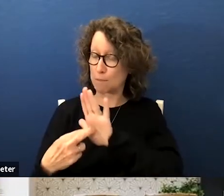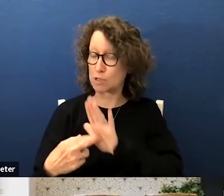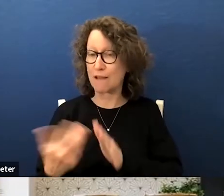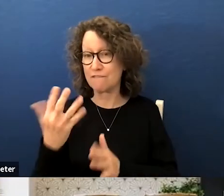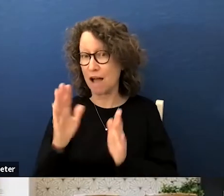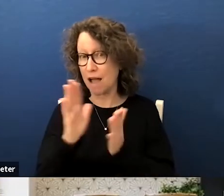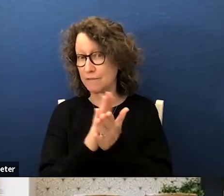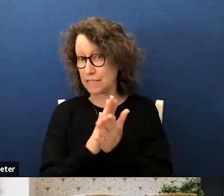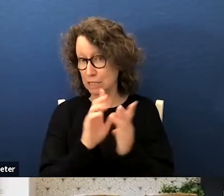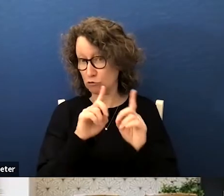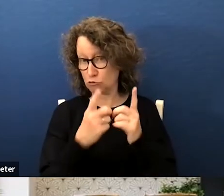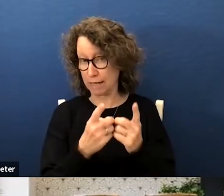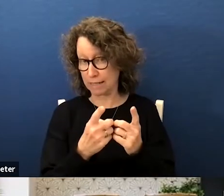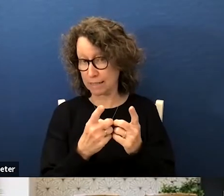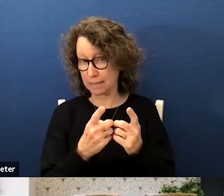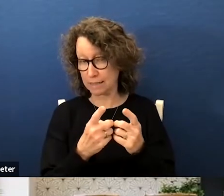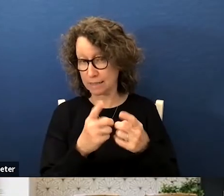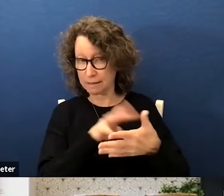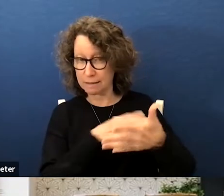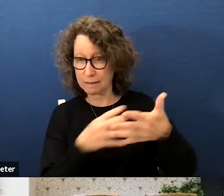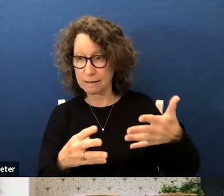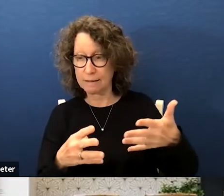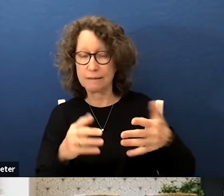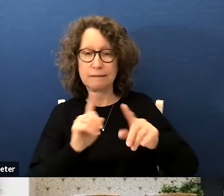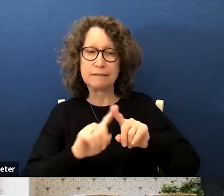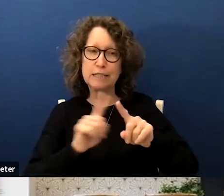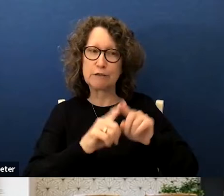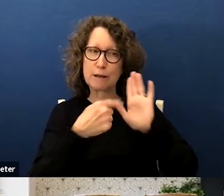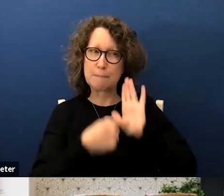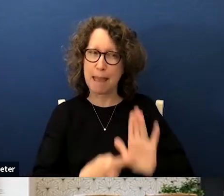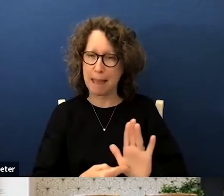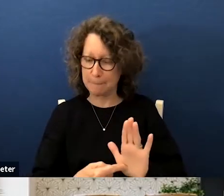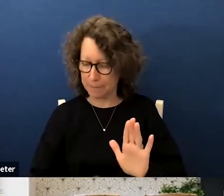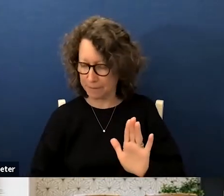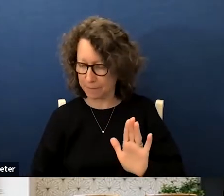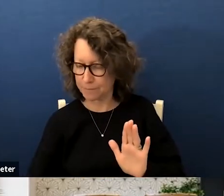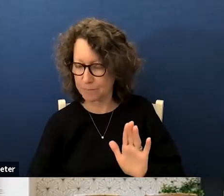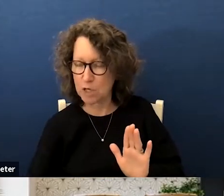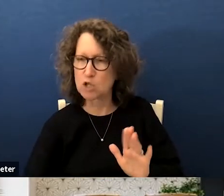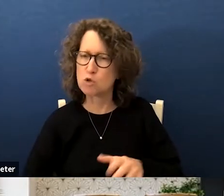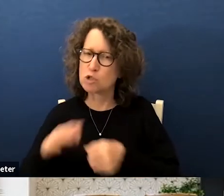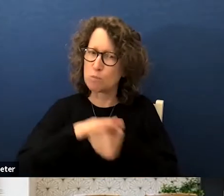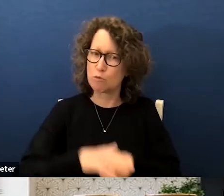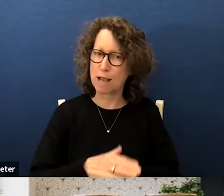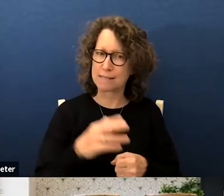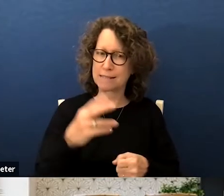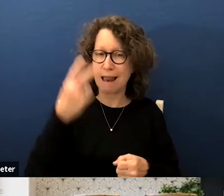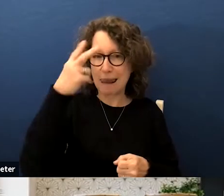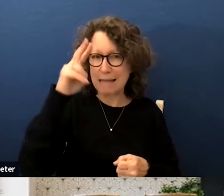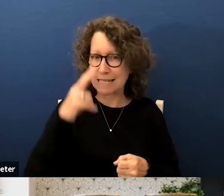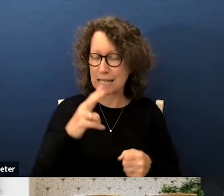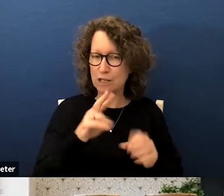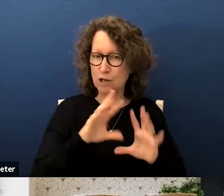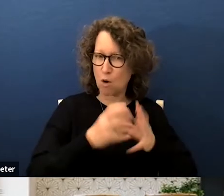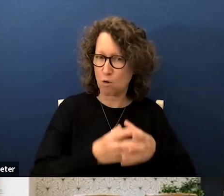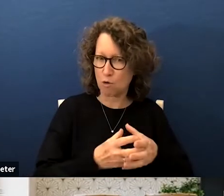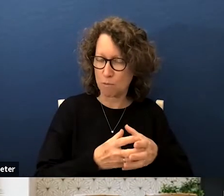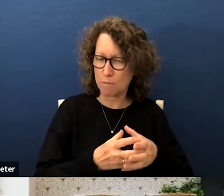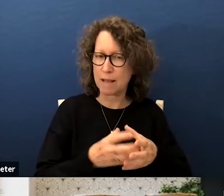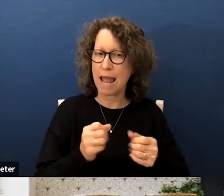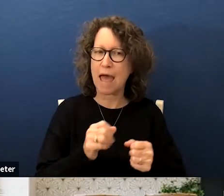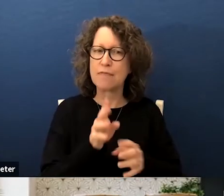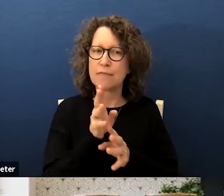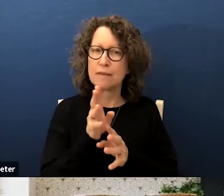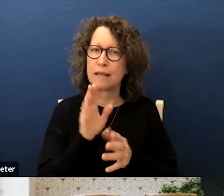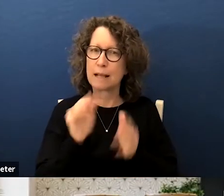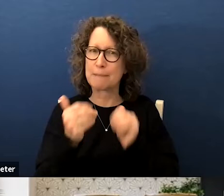districts districts drafted in various maps have been drawn to the press suppress the latino representation and their voices by those of their wealthy